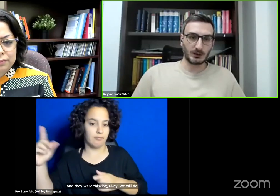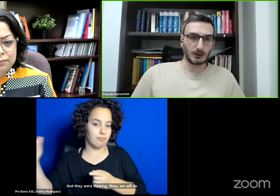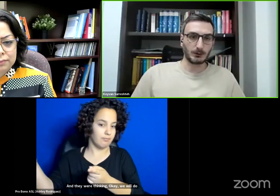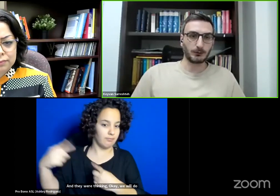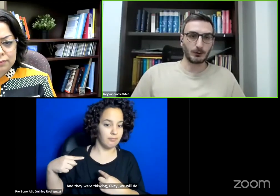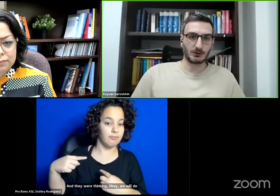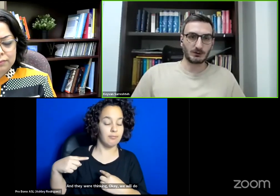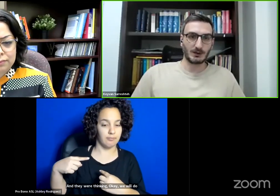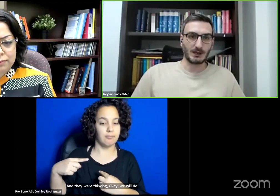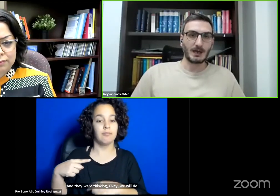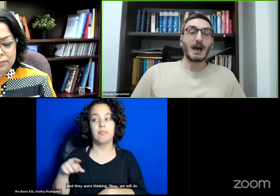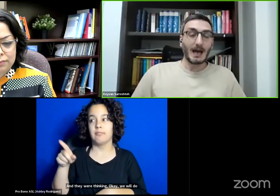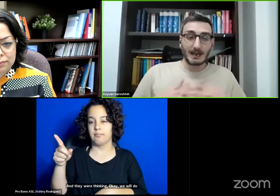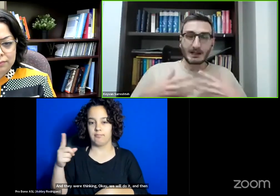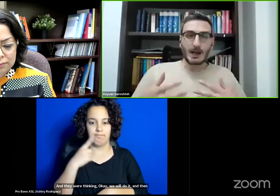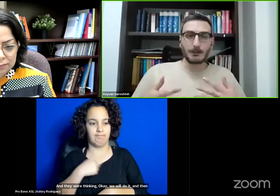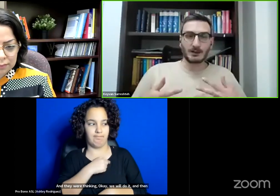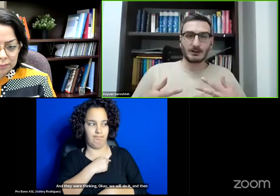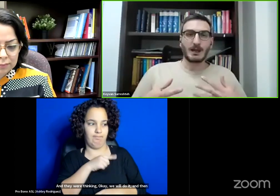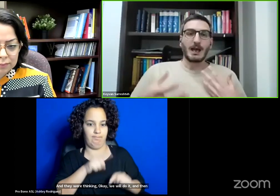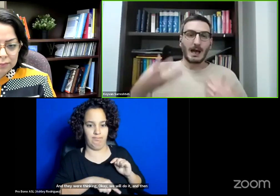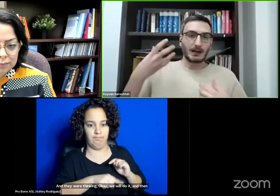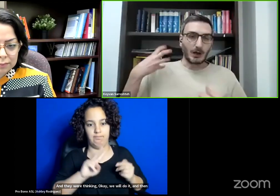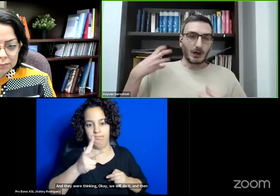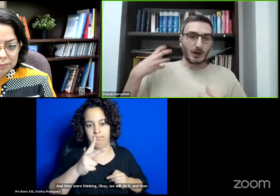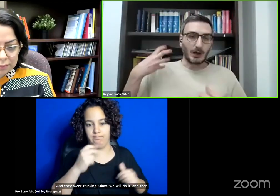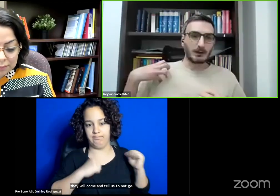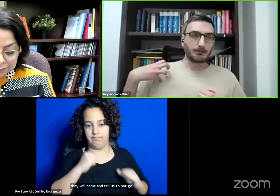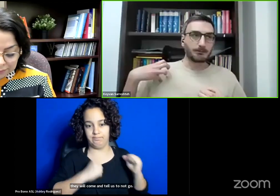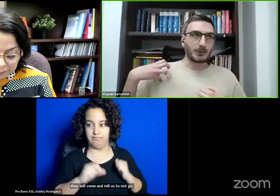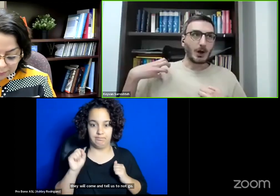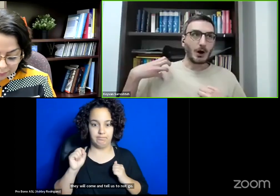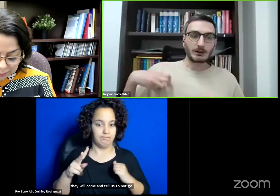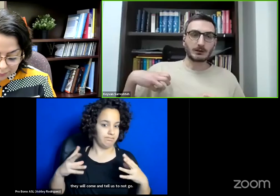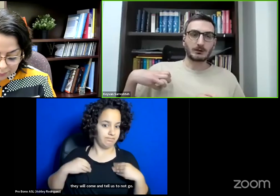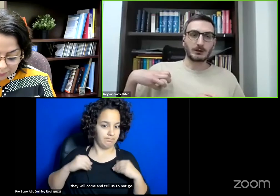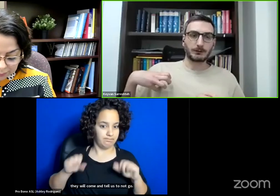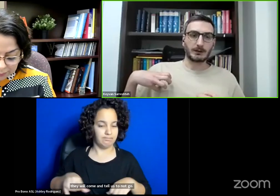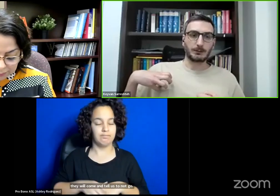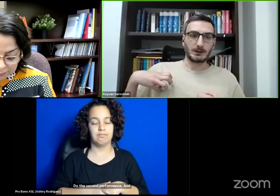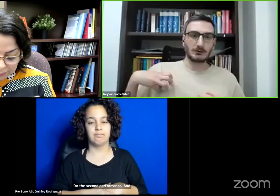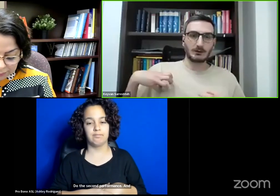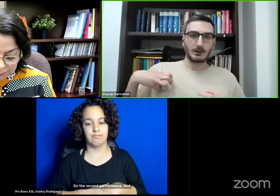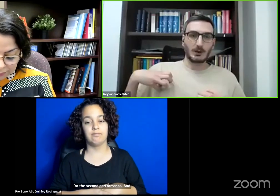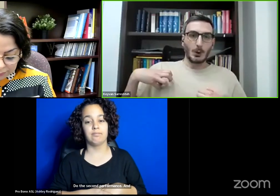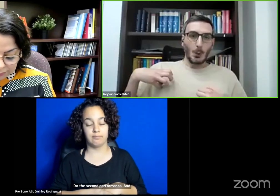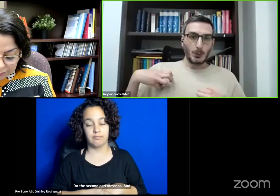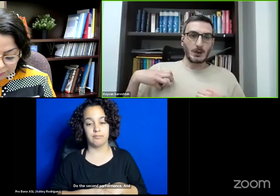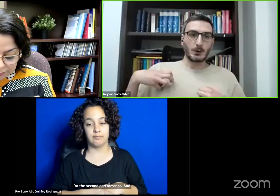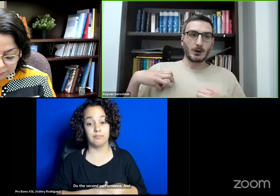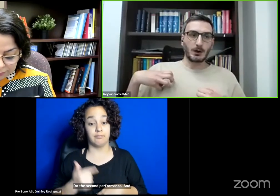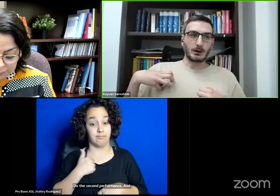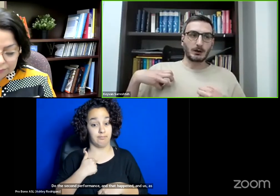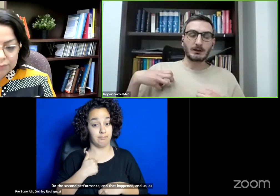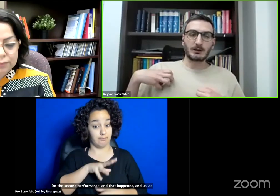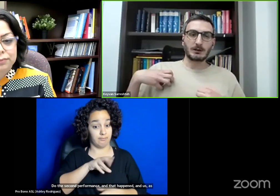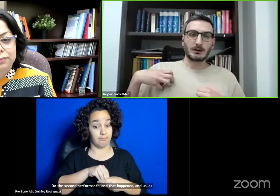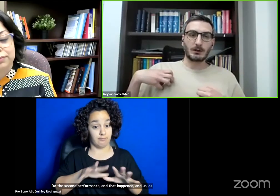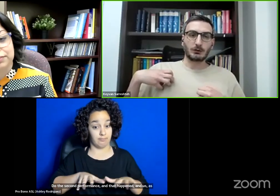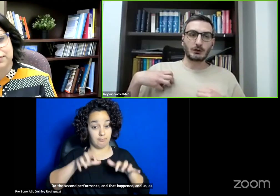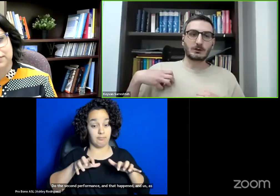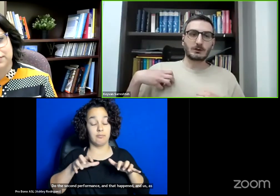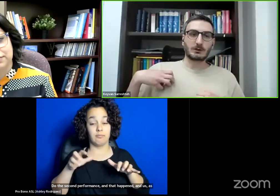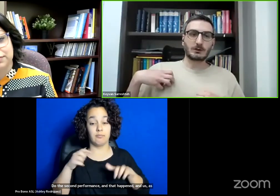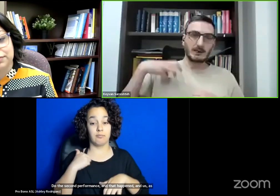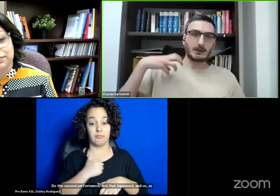go do the second performance. And that happened, and us as the audience of that piece, we were not